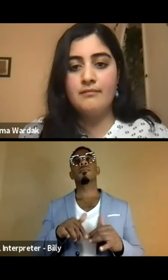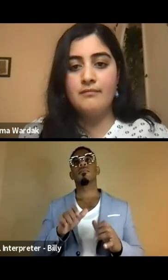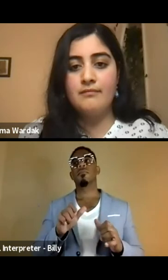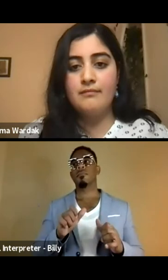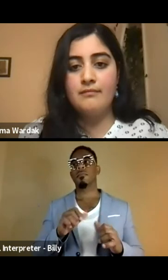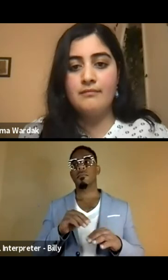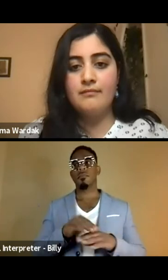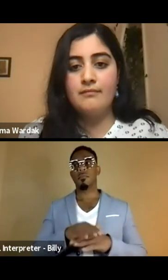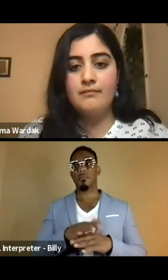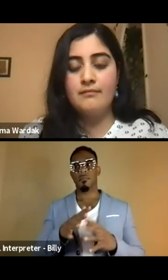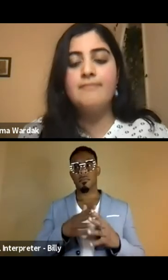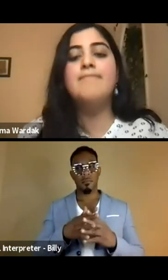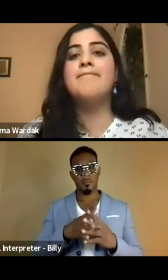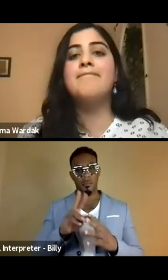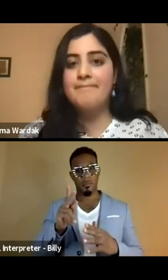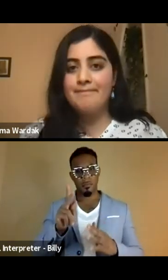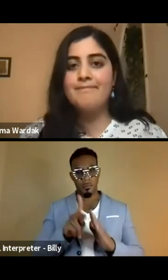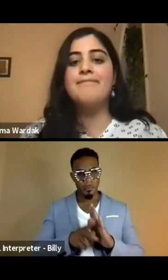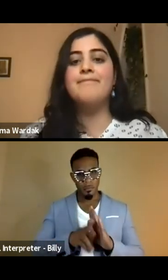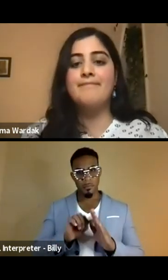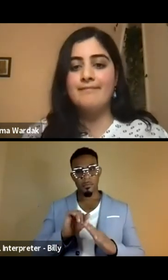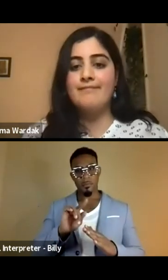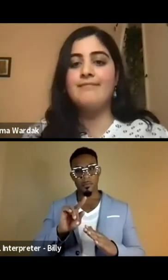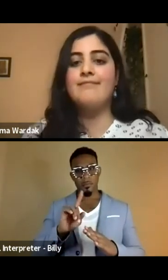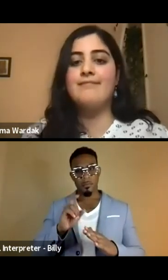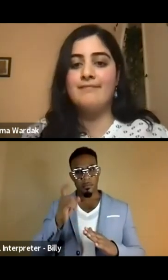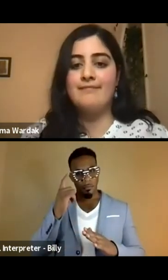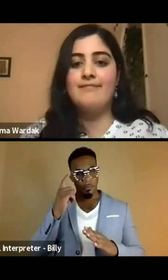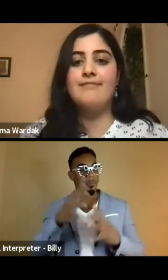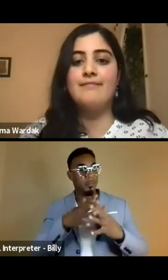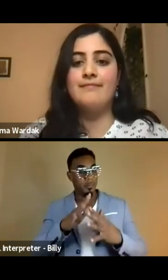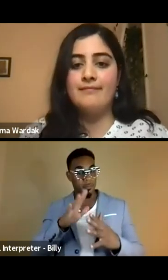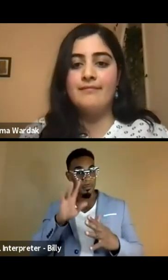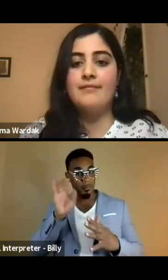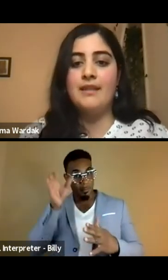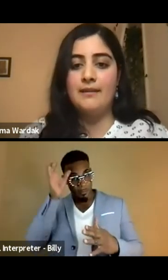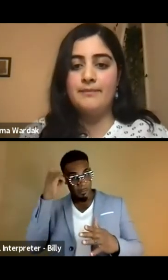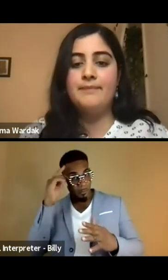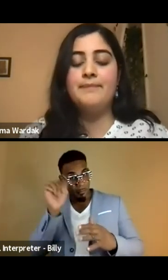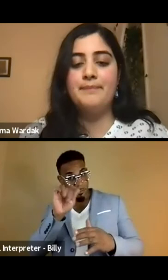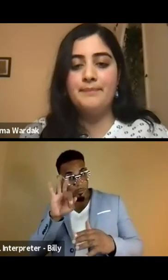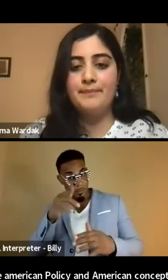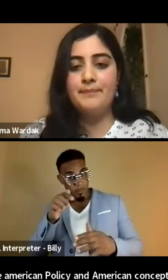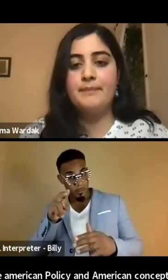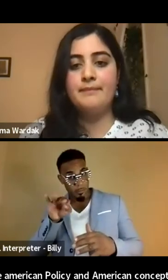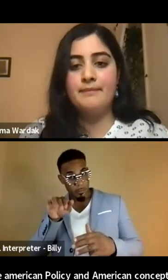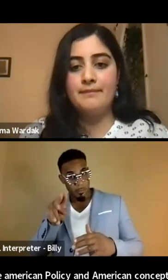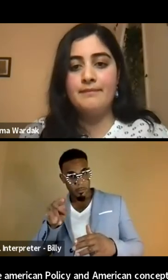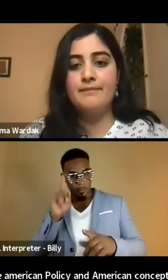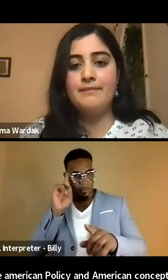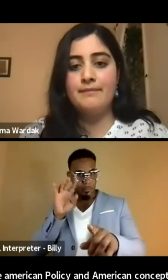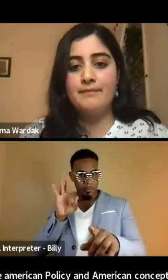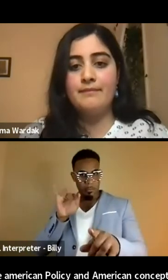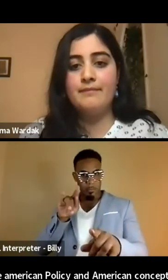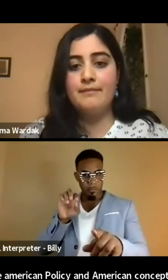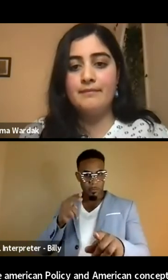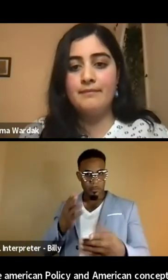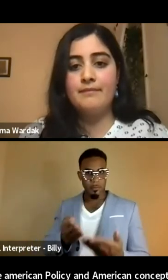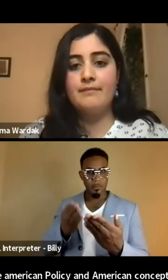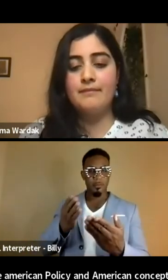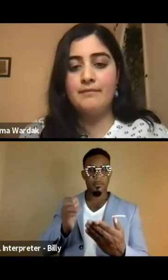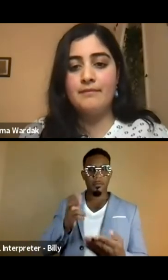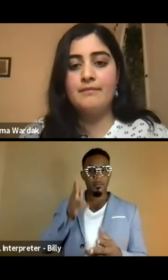can influence American policy and American conceptions of Afghanistan. And I think Fatima's suggestion of